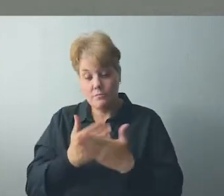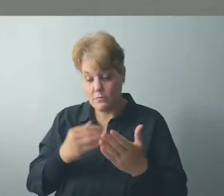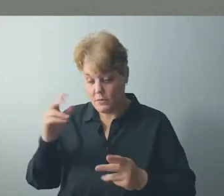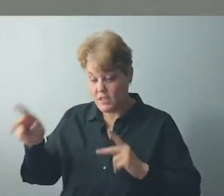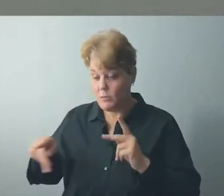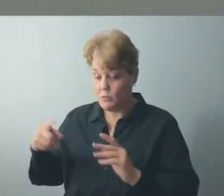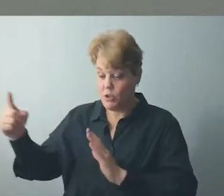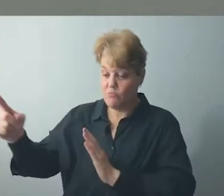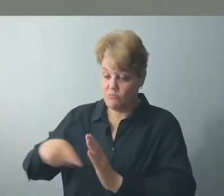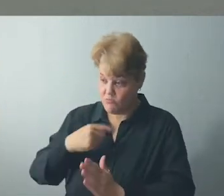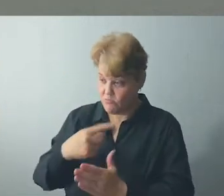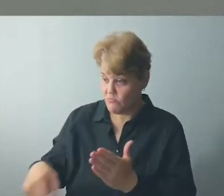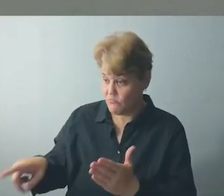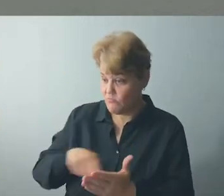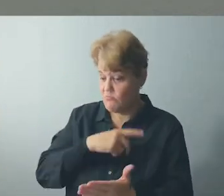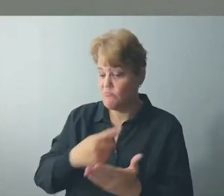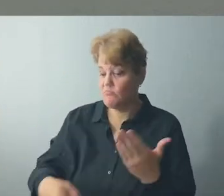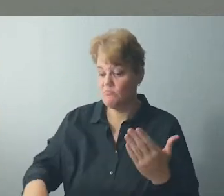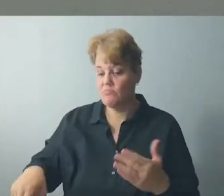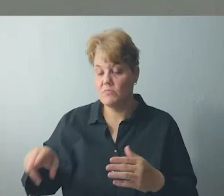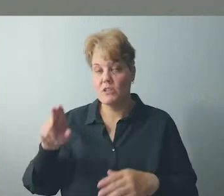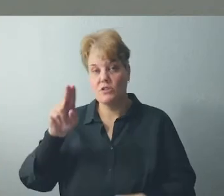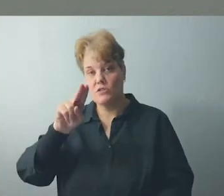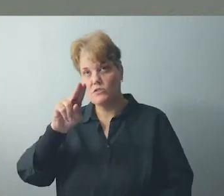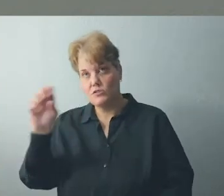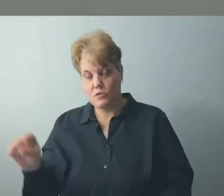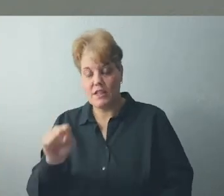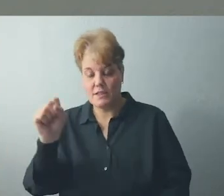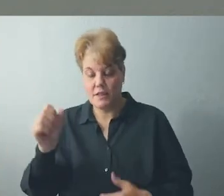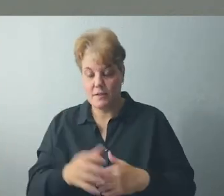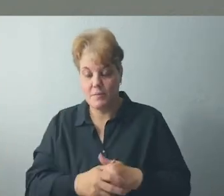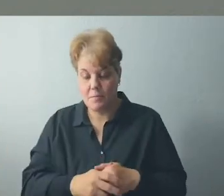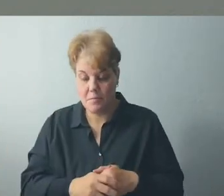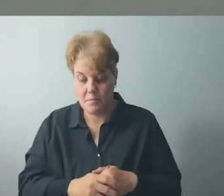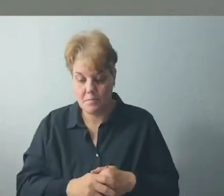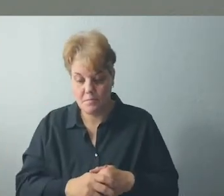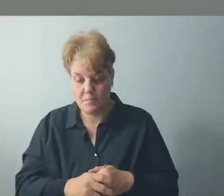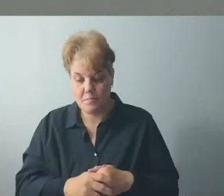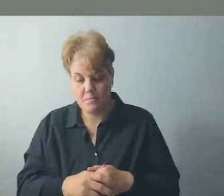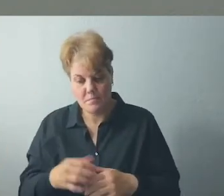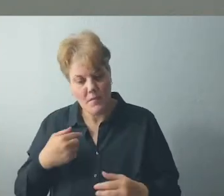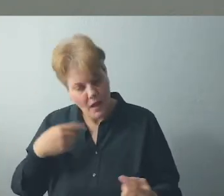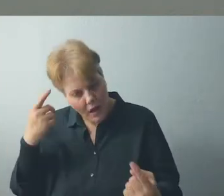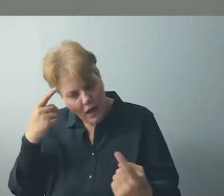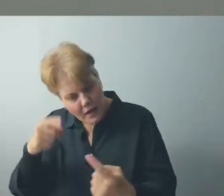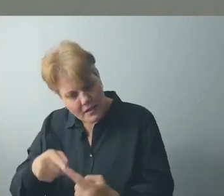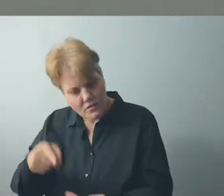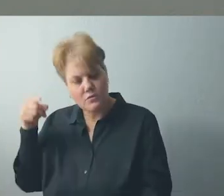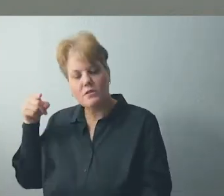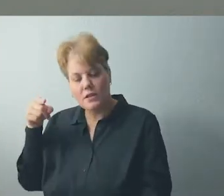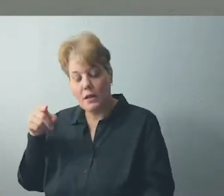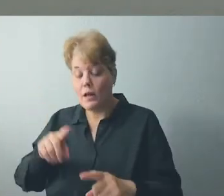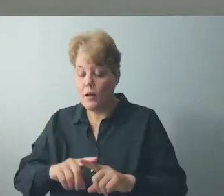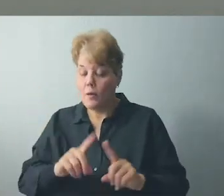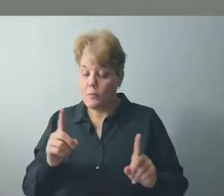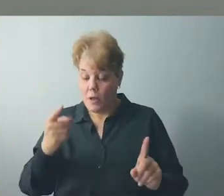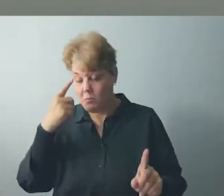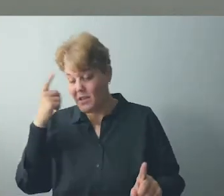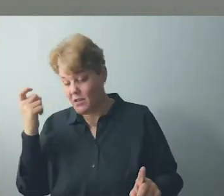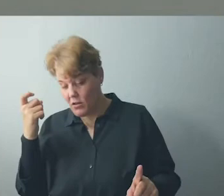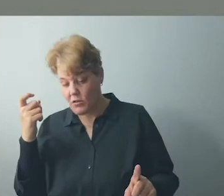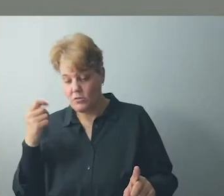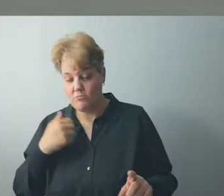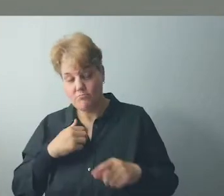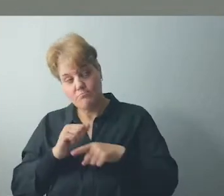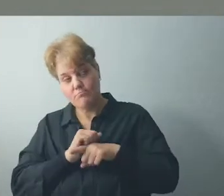me to try to listen, because I live in a community. Many voices have been harsh and filled with unfounded